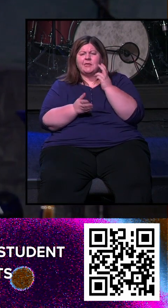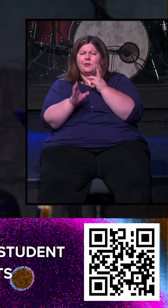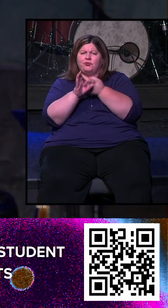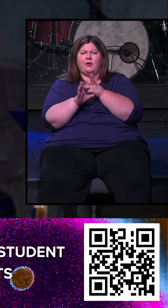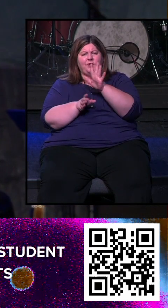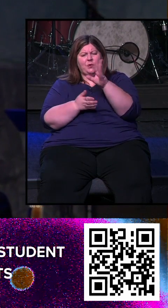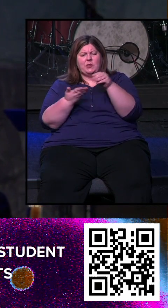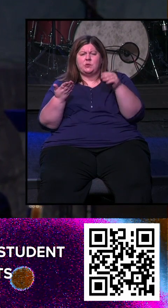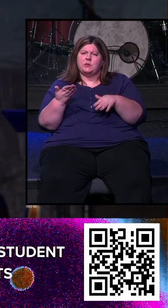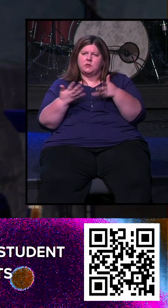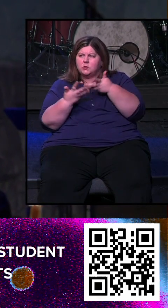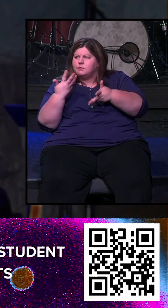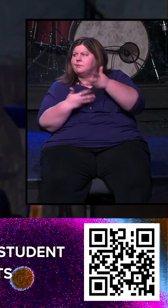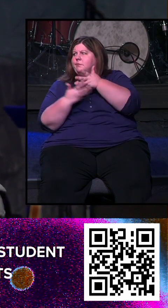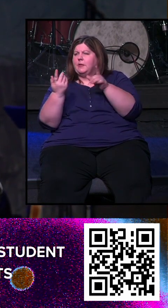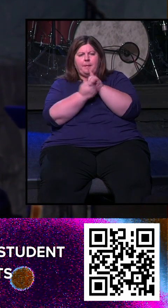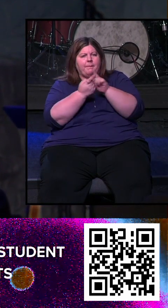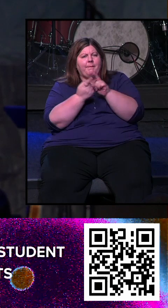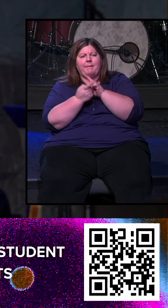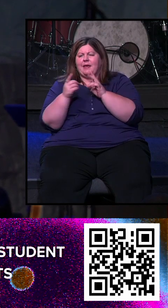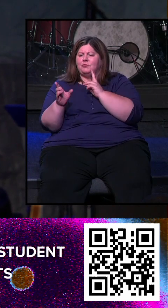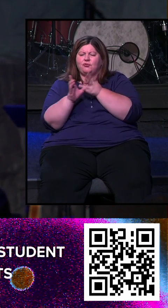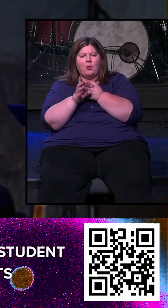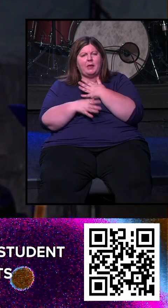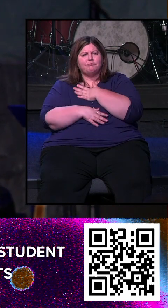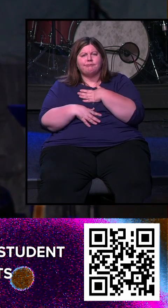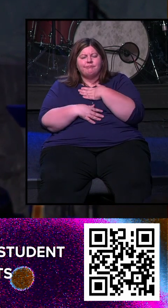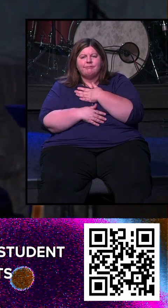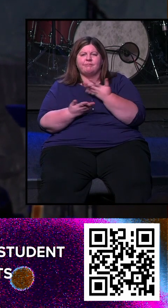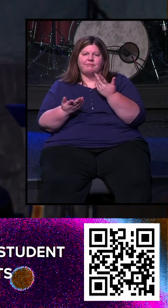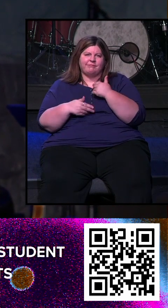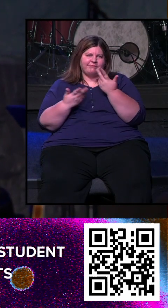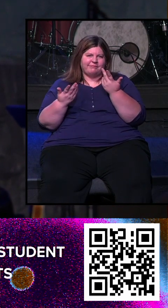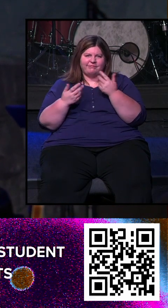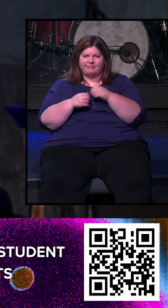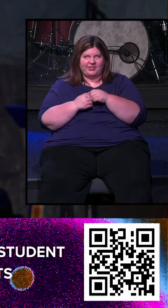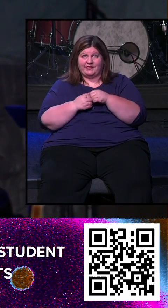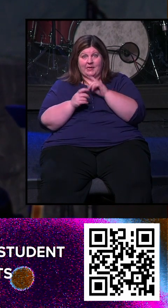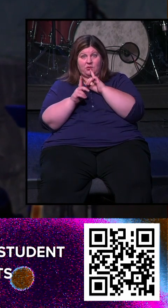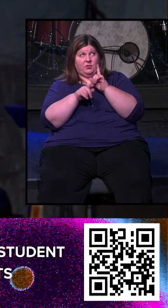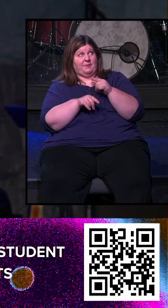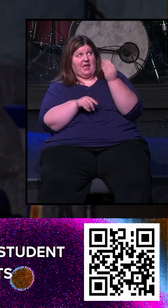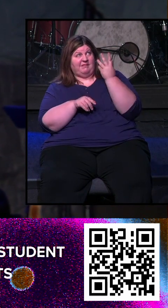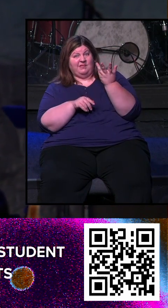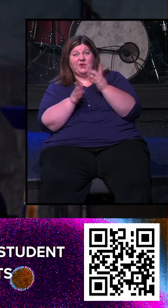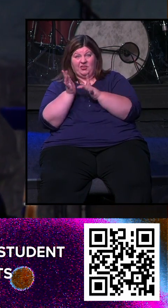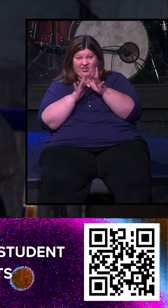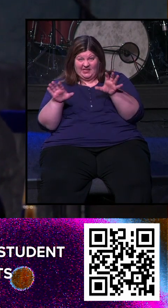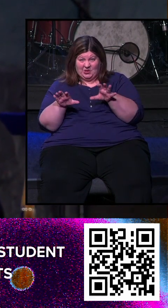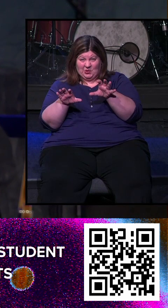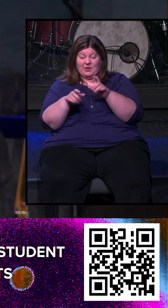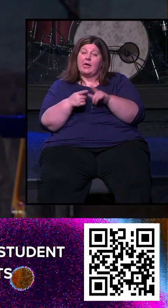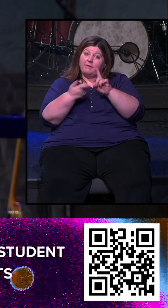student to really get connected here with our ministry, but also to have an opportunity to respond to the gospel and what Jesus is doing and